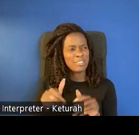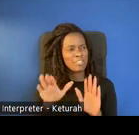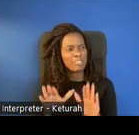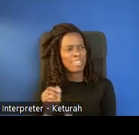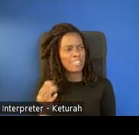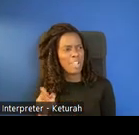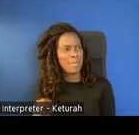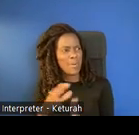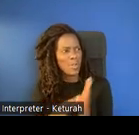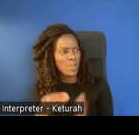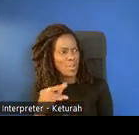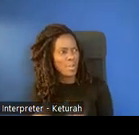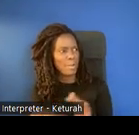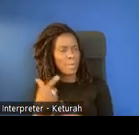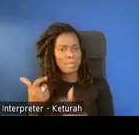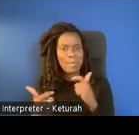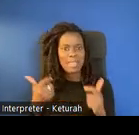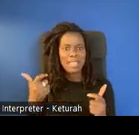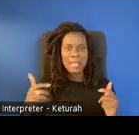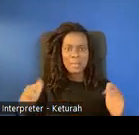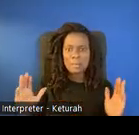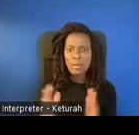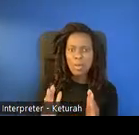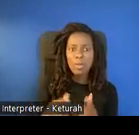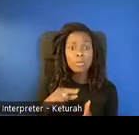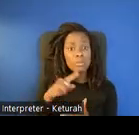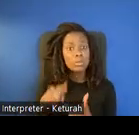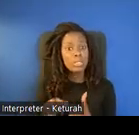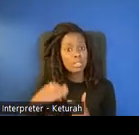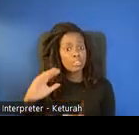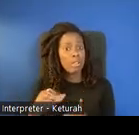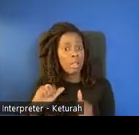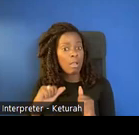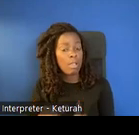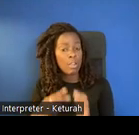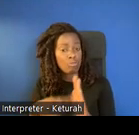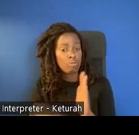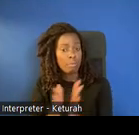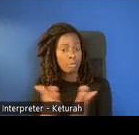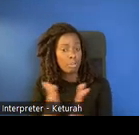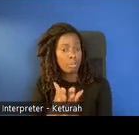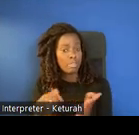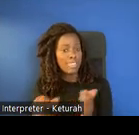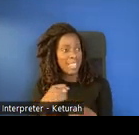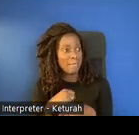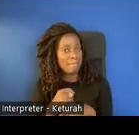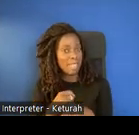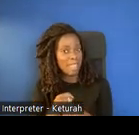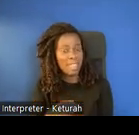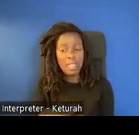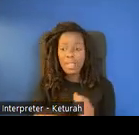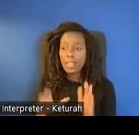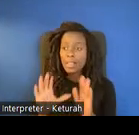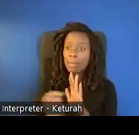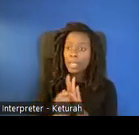And now they get to read the book that they made. And so that whole book has been, everything they did, all the pictures they took, all the words